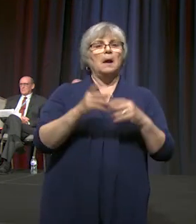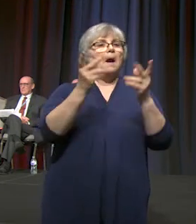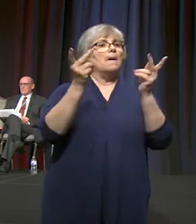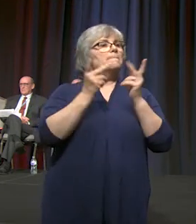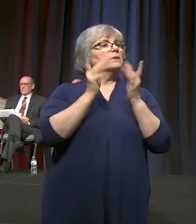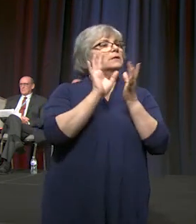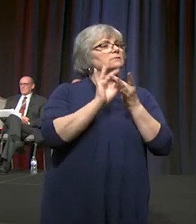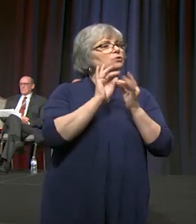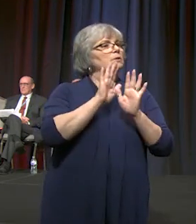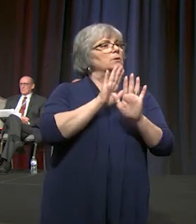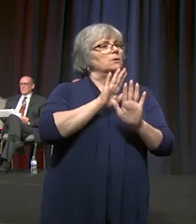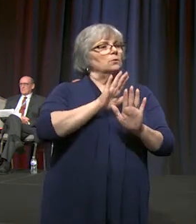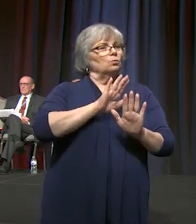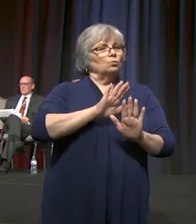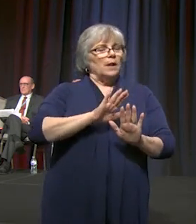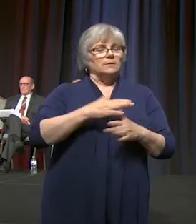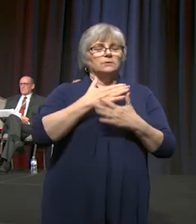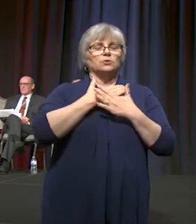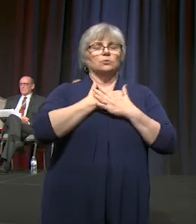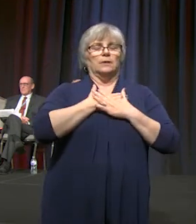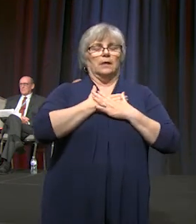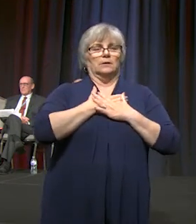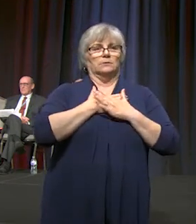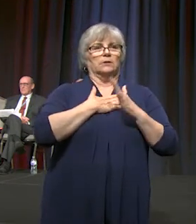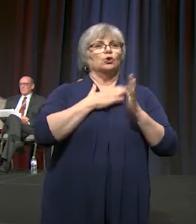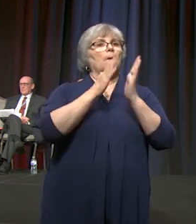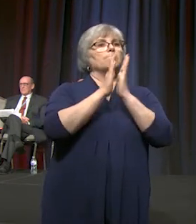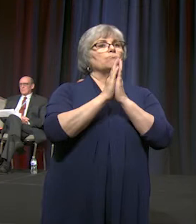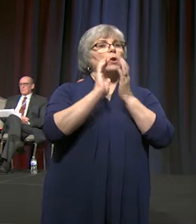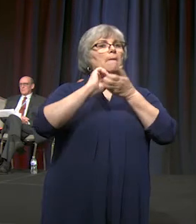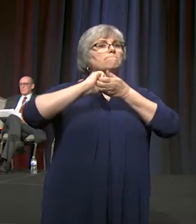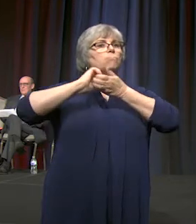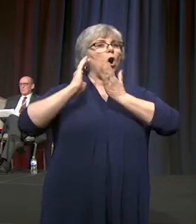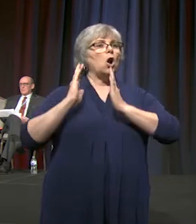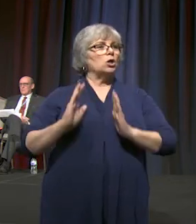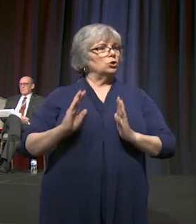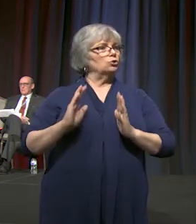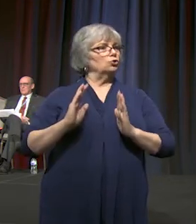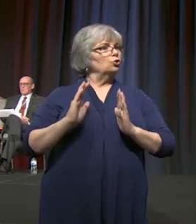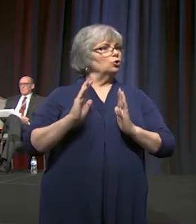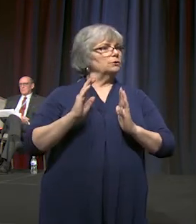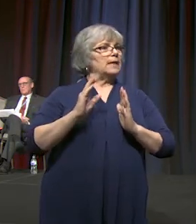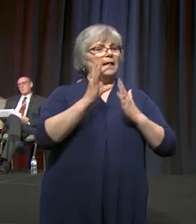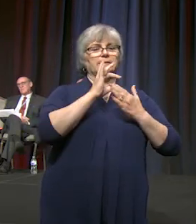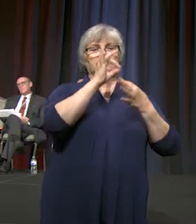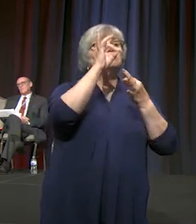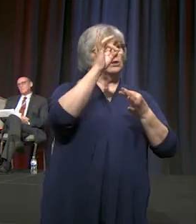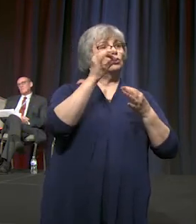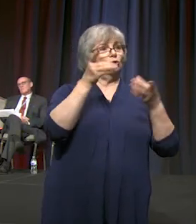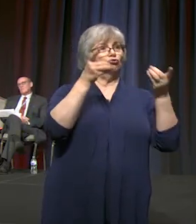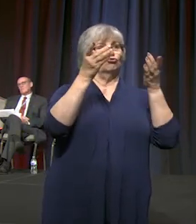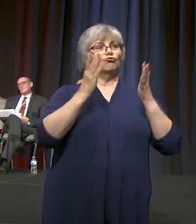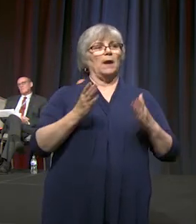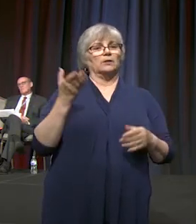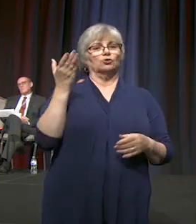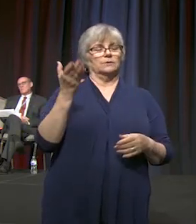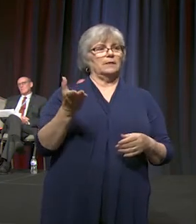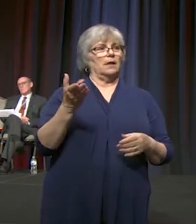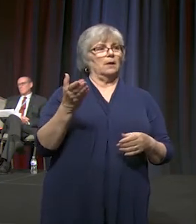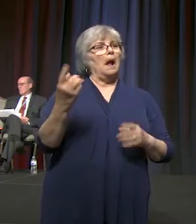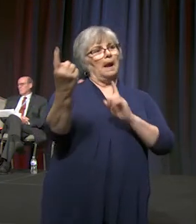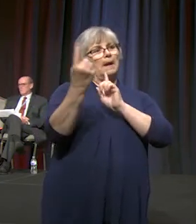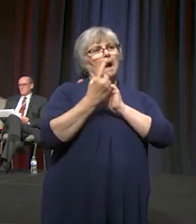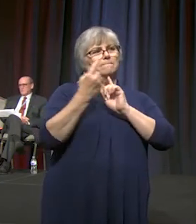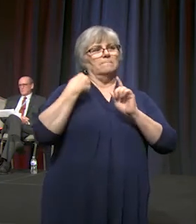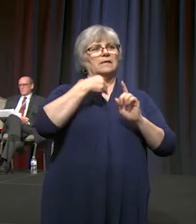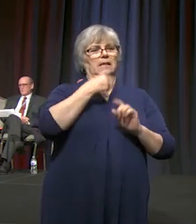spiritual rest, relaxation. There'll be prayer partners there. There'll be spiritual directors there, and I hope you'll come and meet us